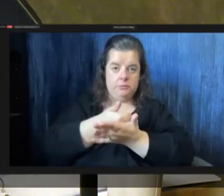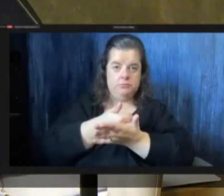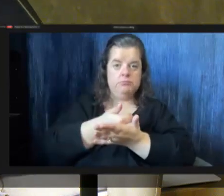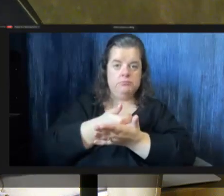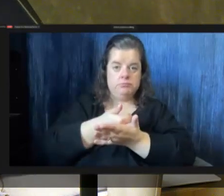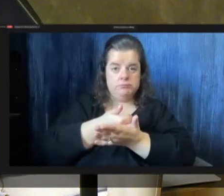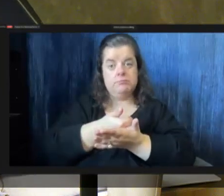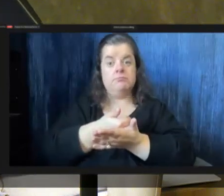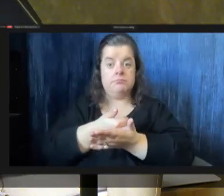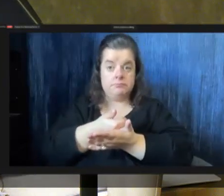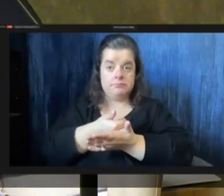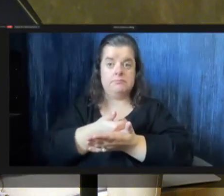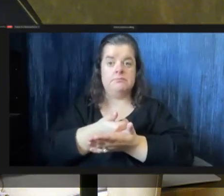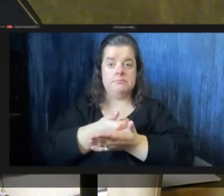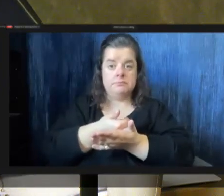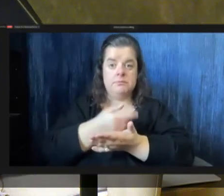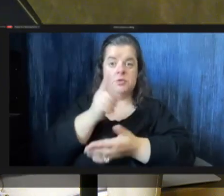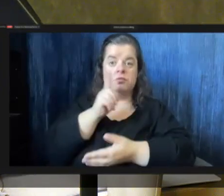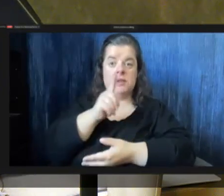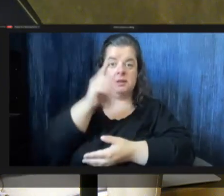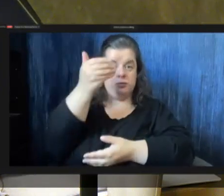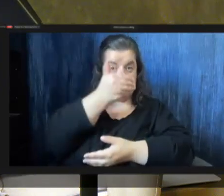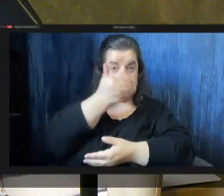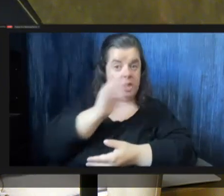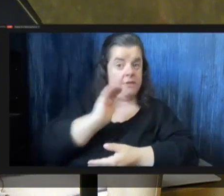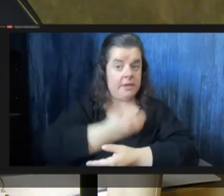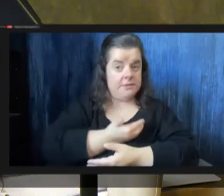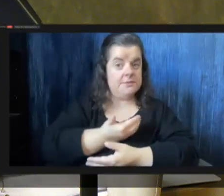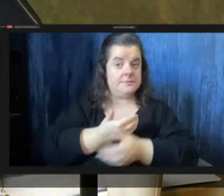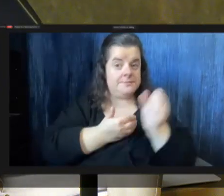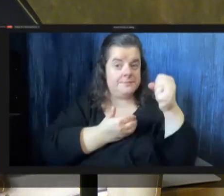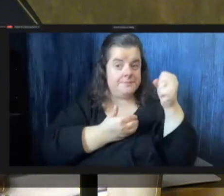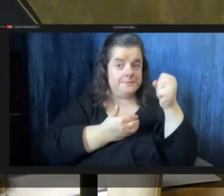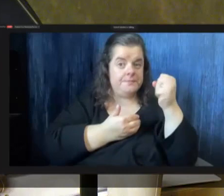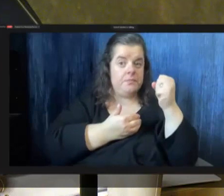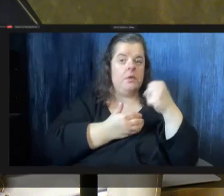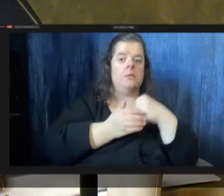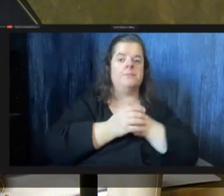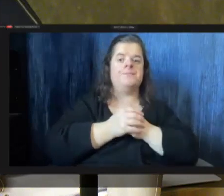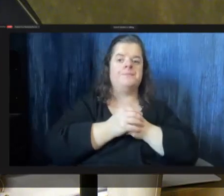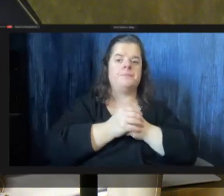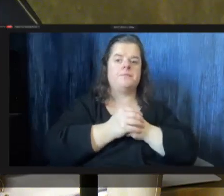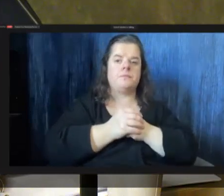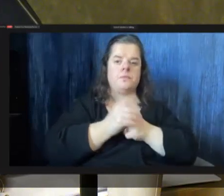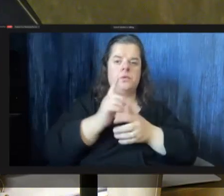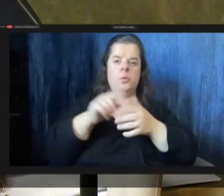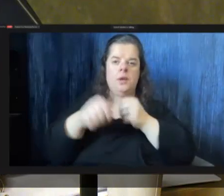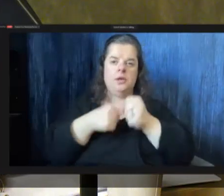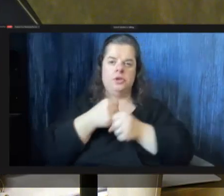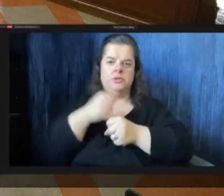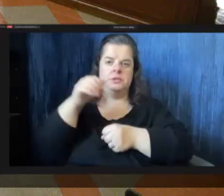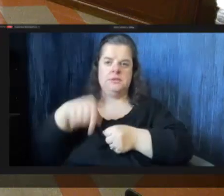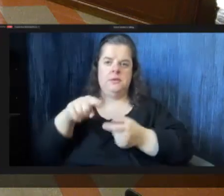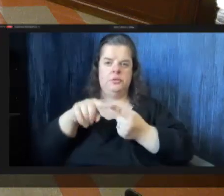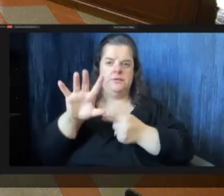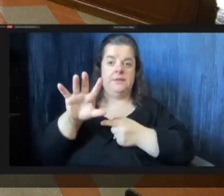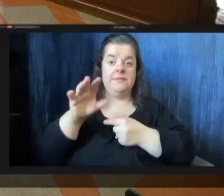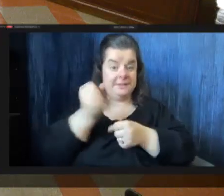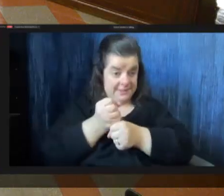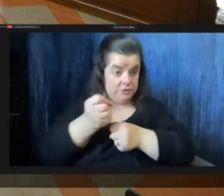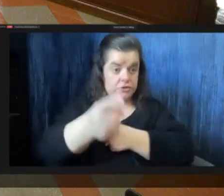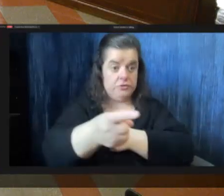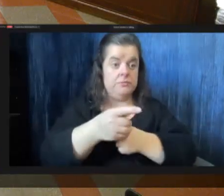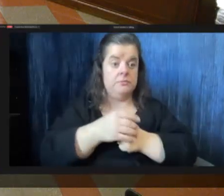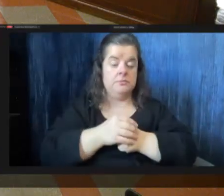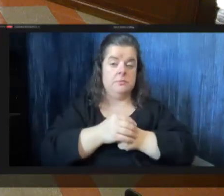right in front of us yeah it's wait so that's in what year it goes down to 5 million next year next